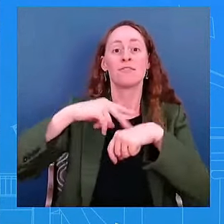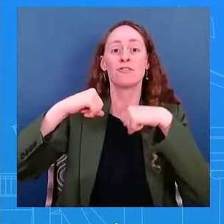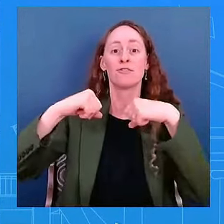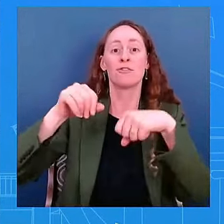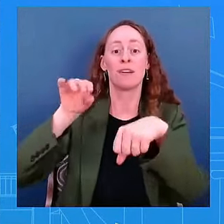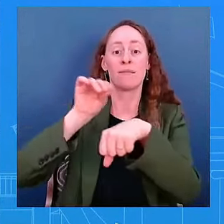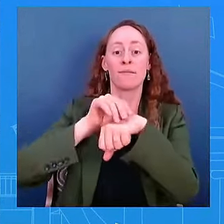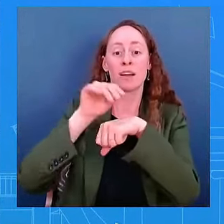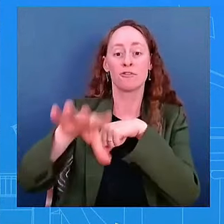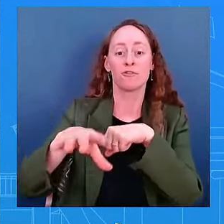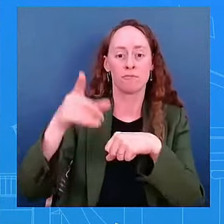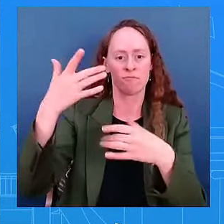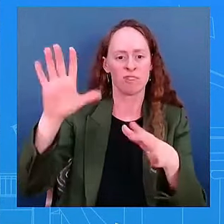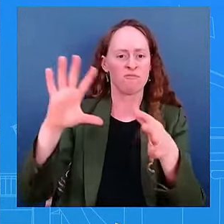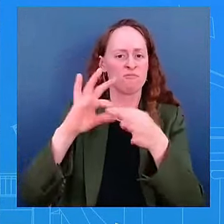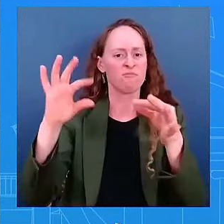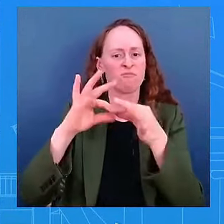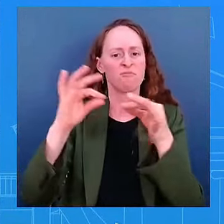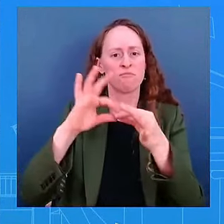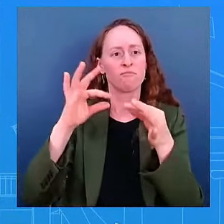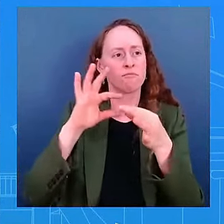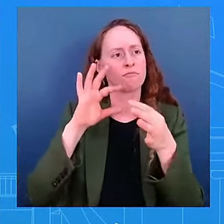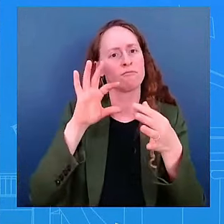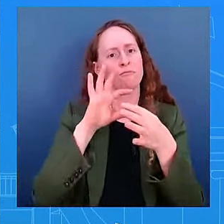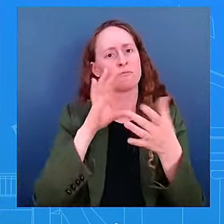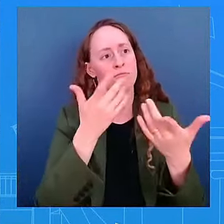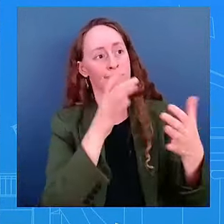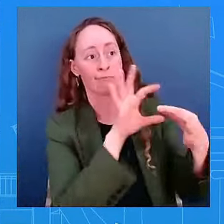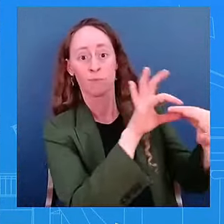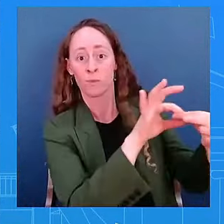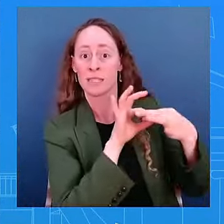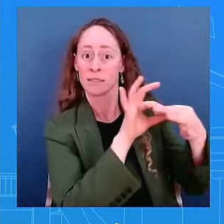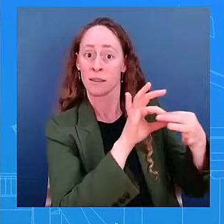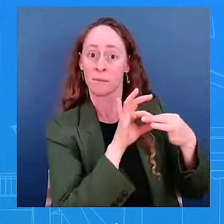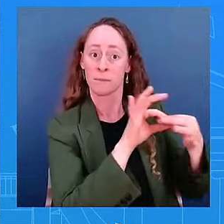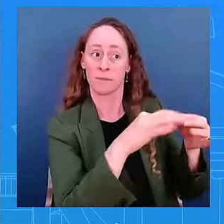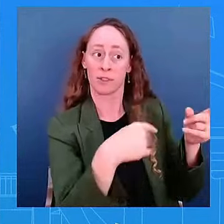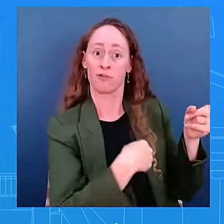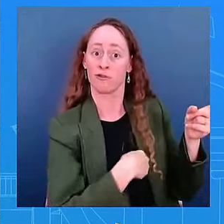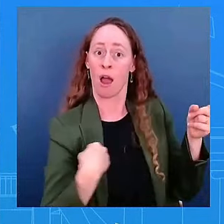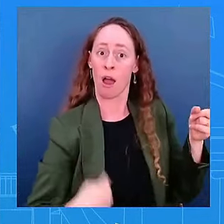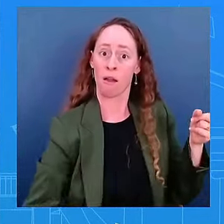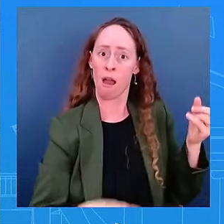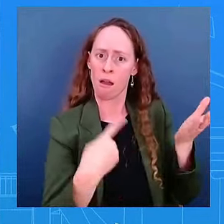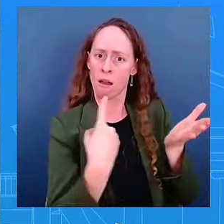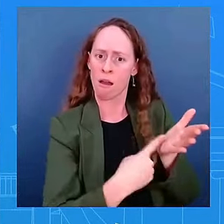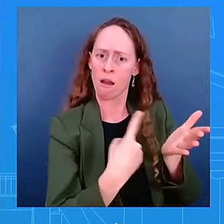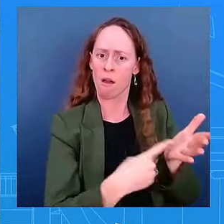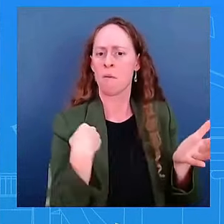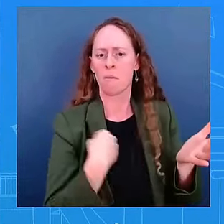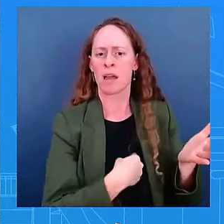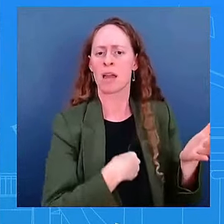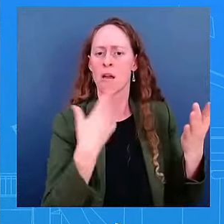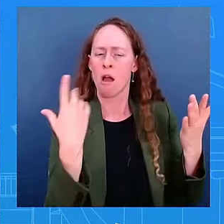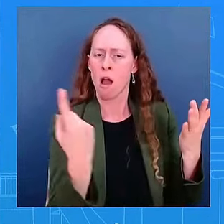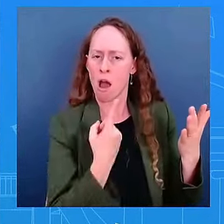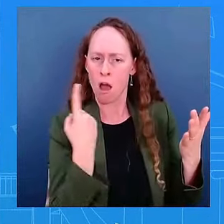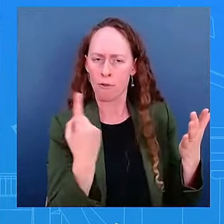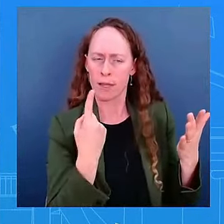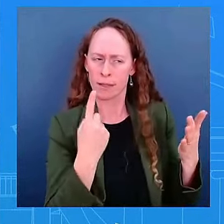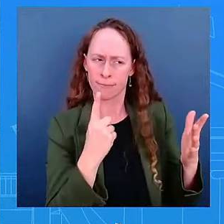It's been very deliberate in our strategy and our approach to our relationship with China, very deliberate.